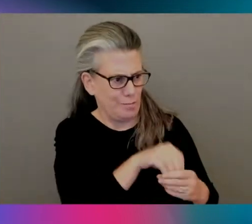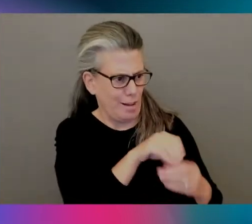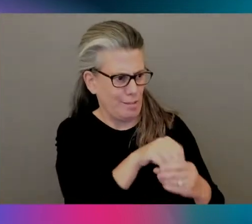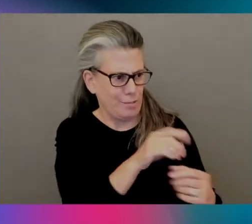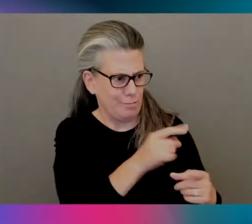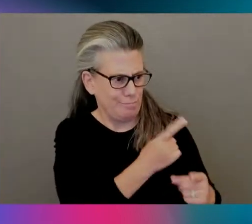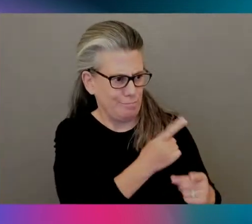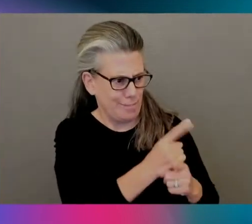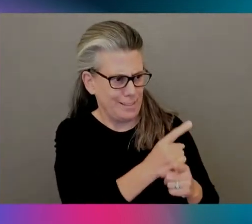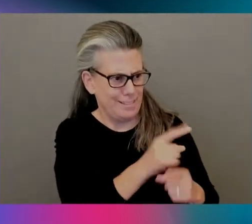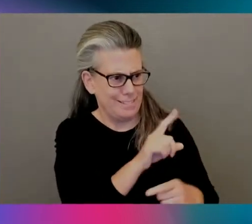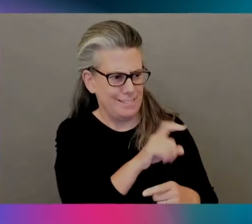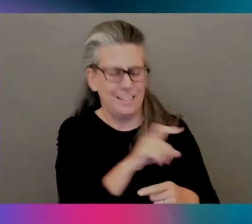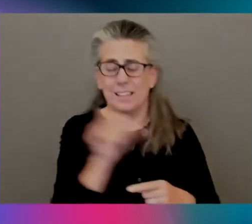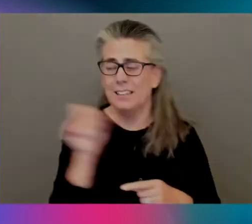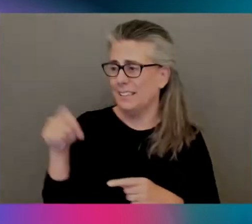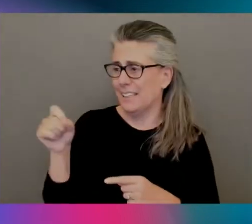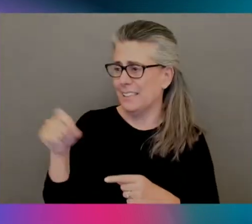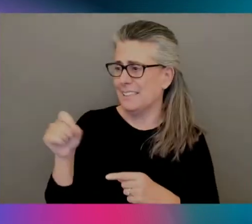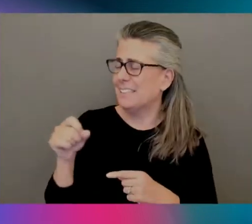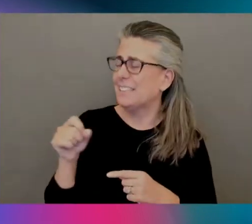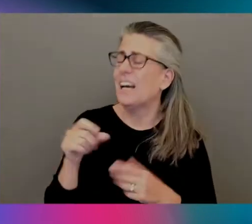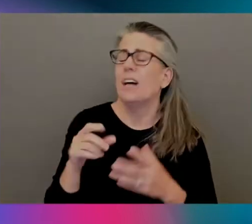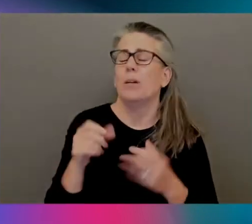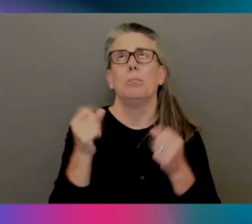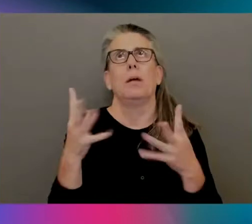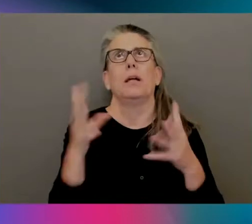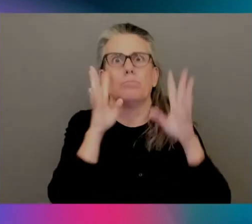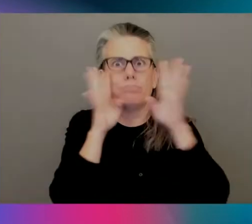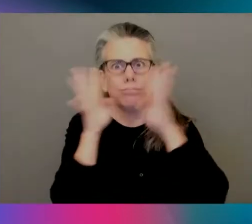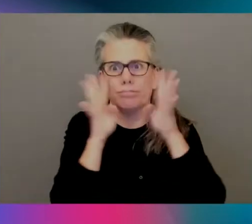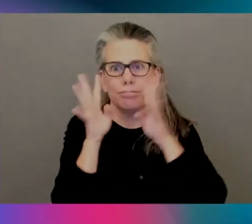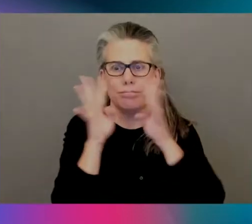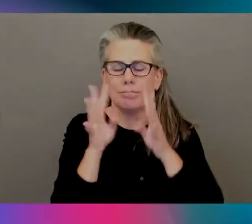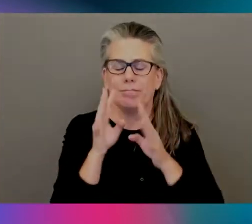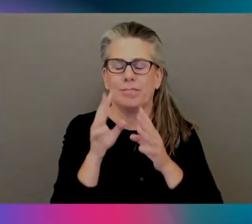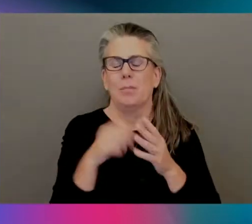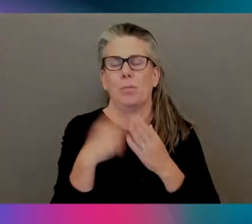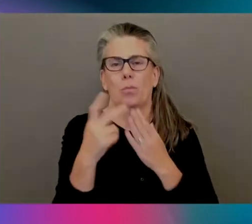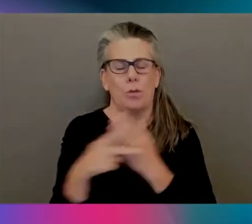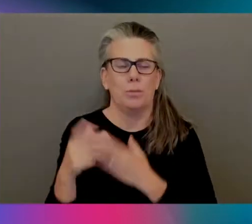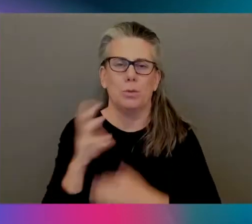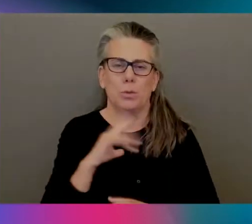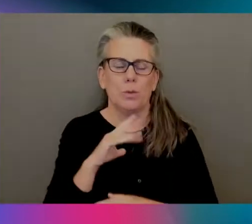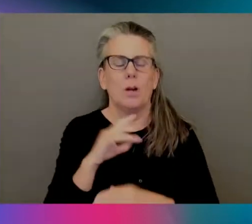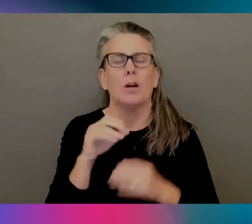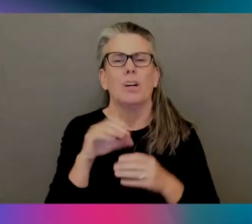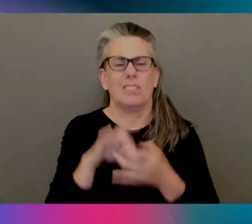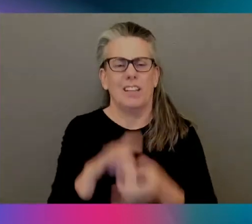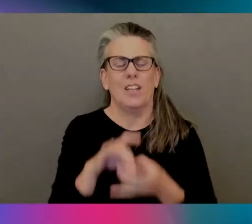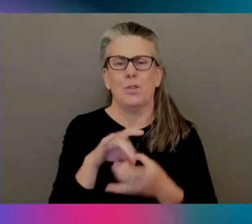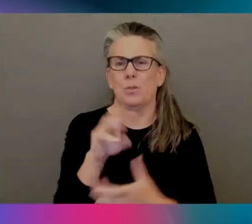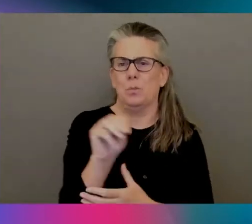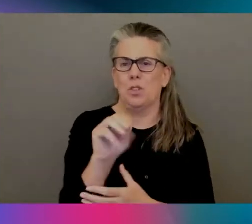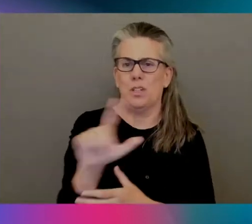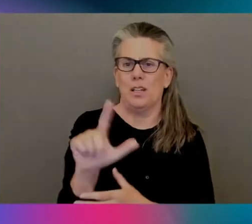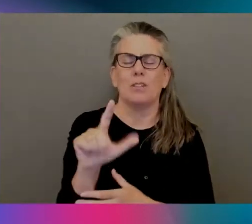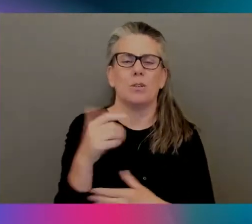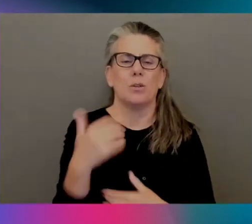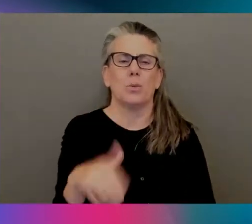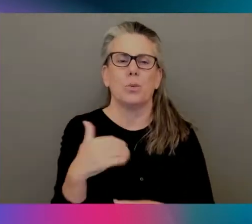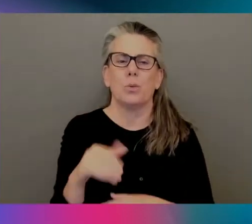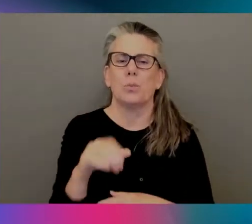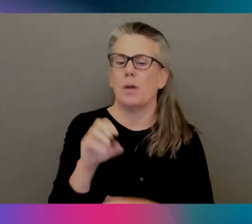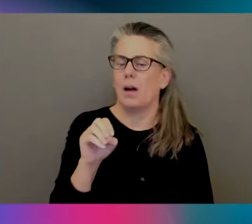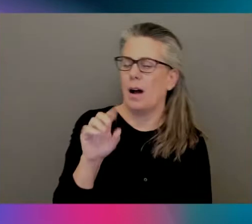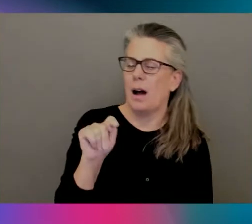that are happening in terms of innovating machine learning to make it more accessible to people, and obviously, OctoML is doing a huge part of that.